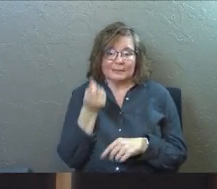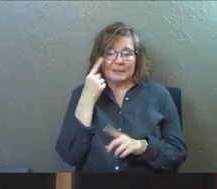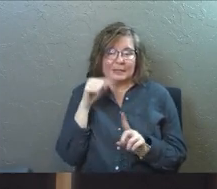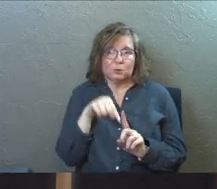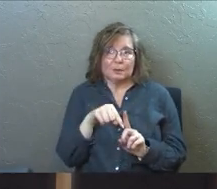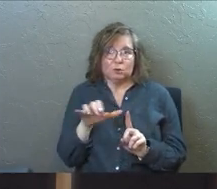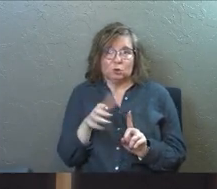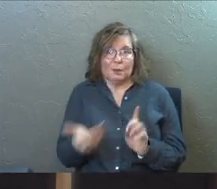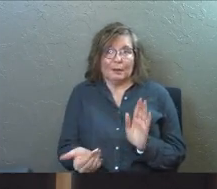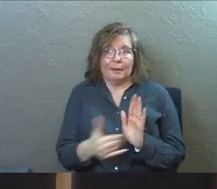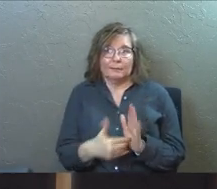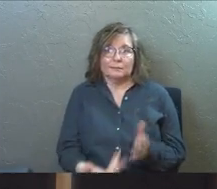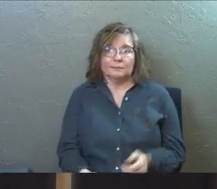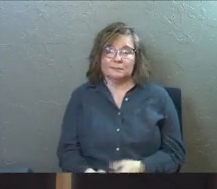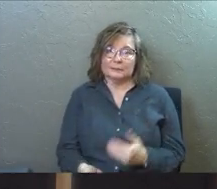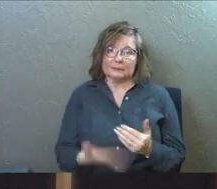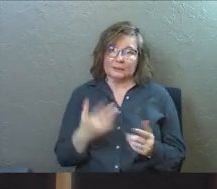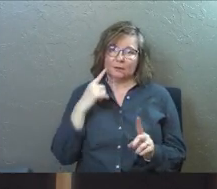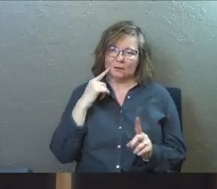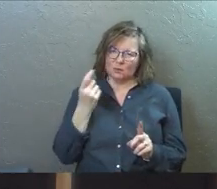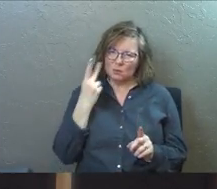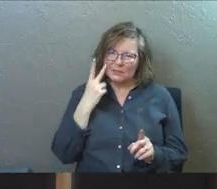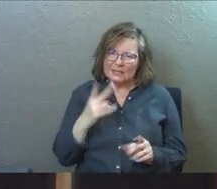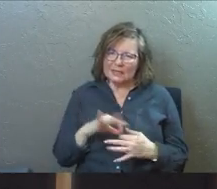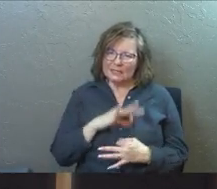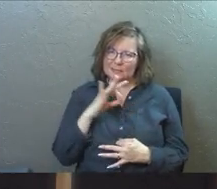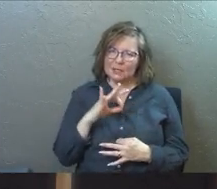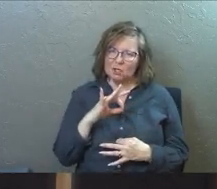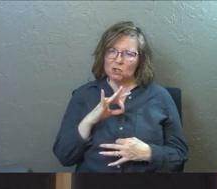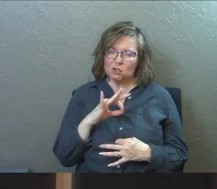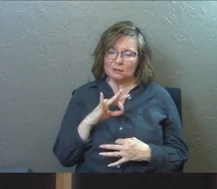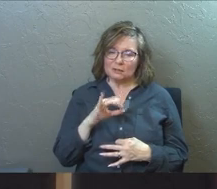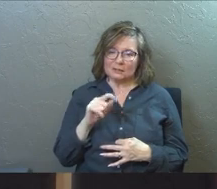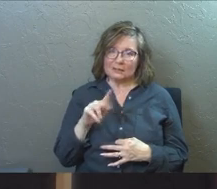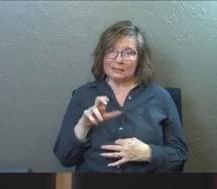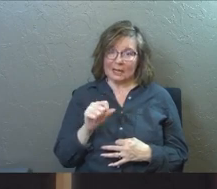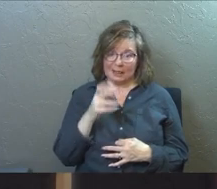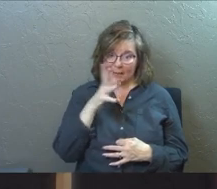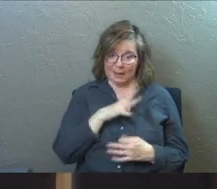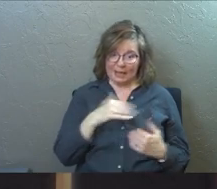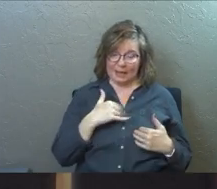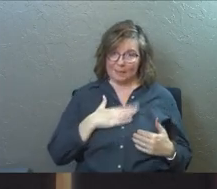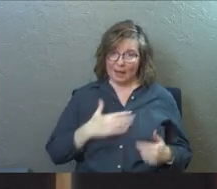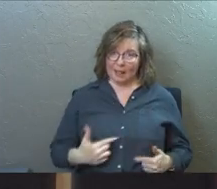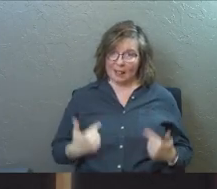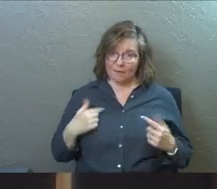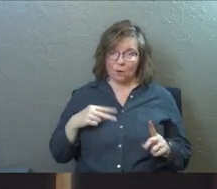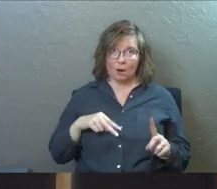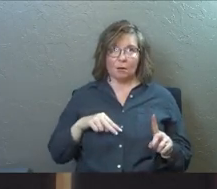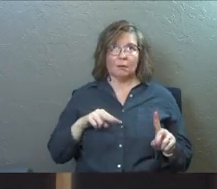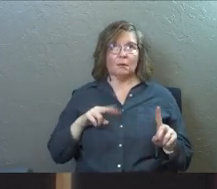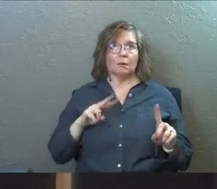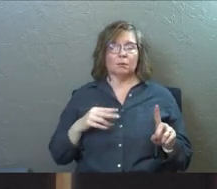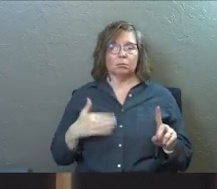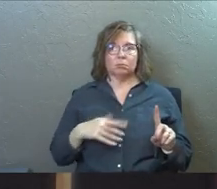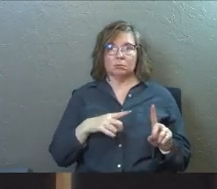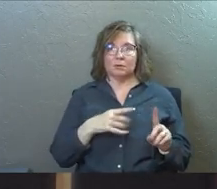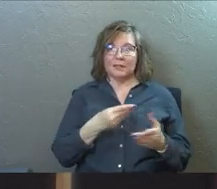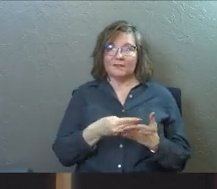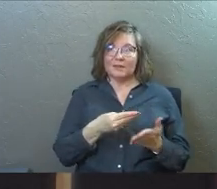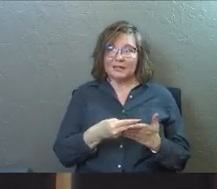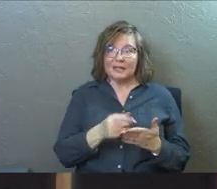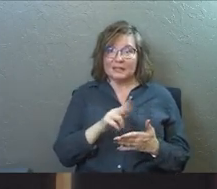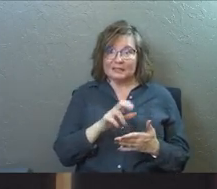sense to him to do again. Do you see the spiritual status that a man like that had in my life? The